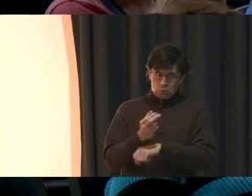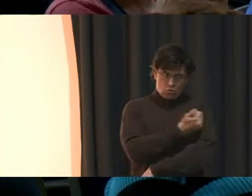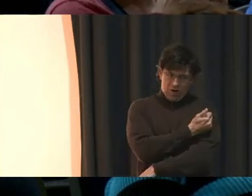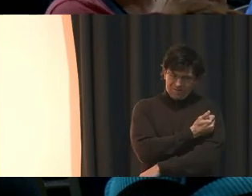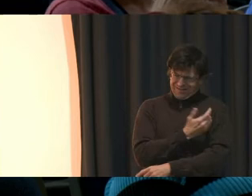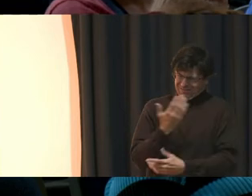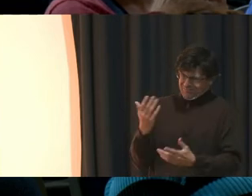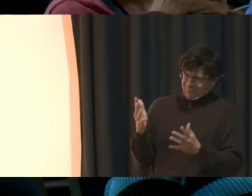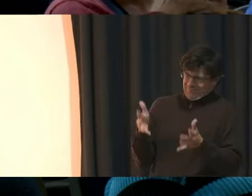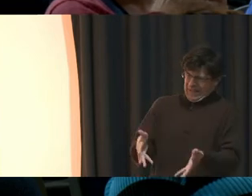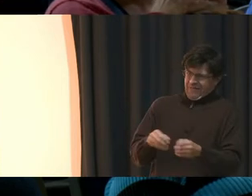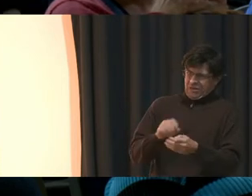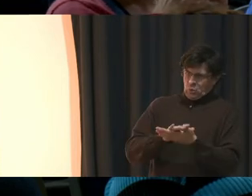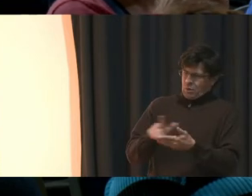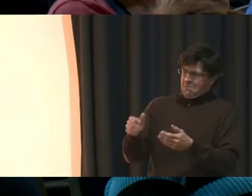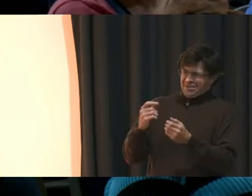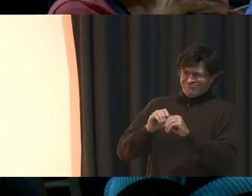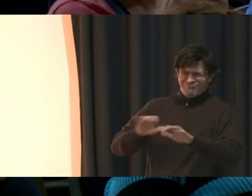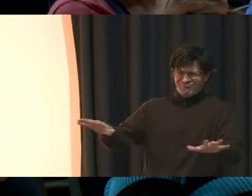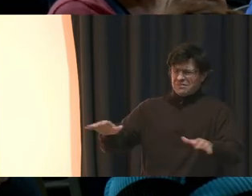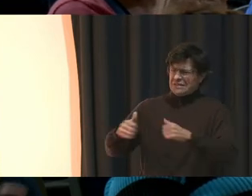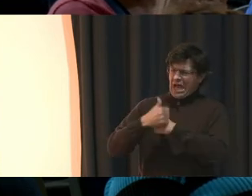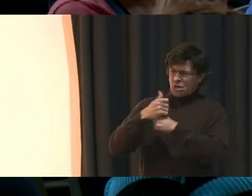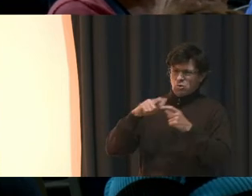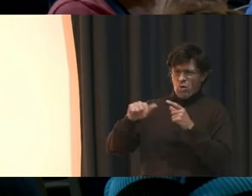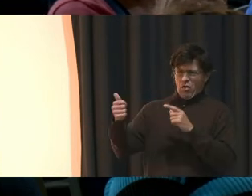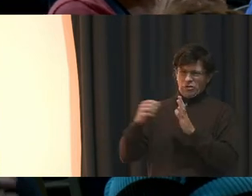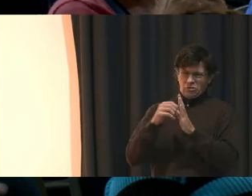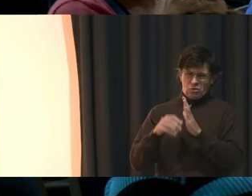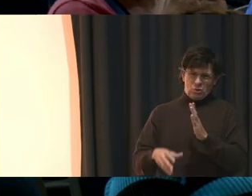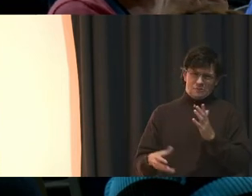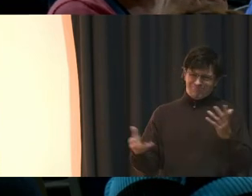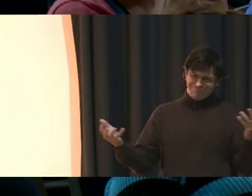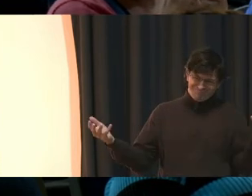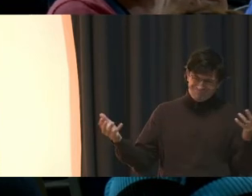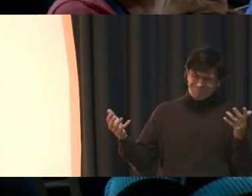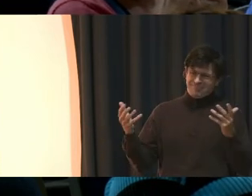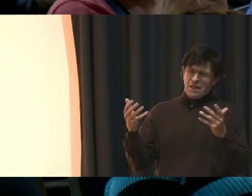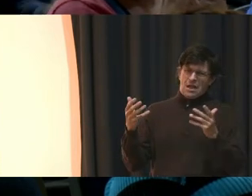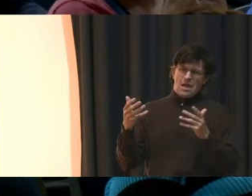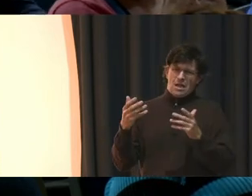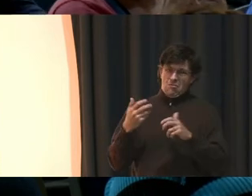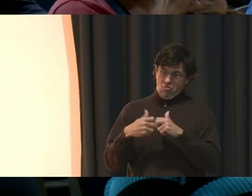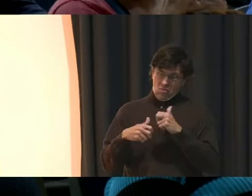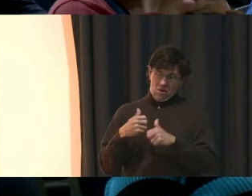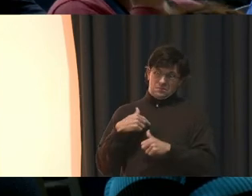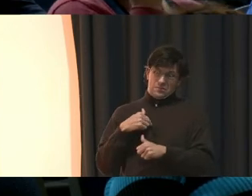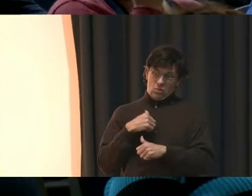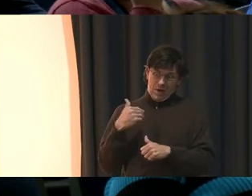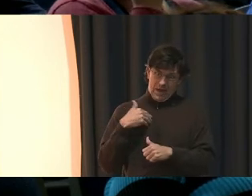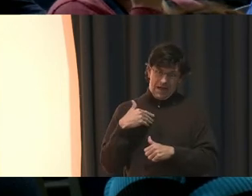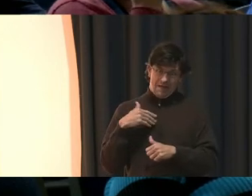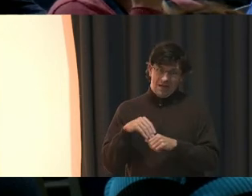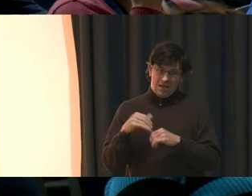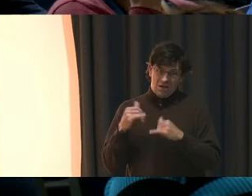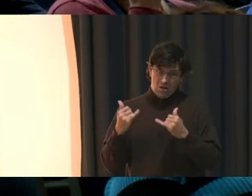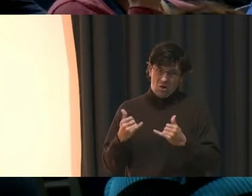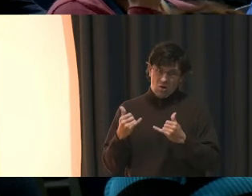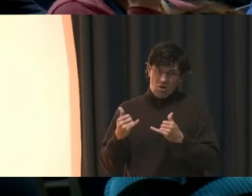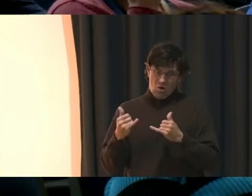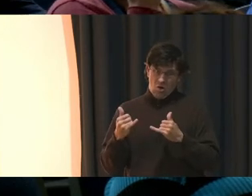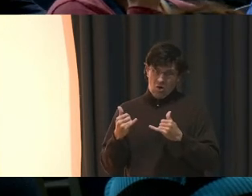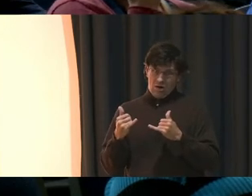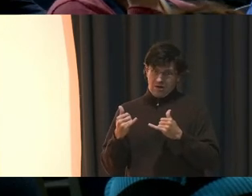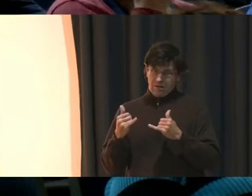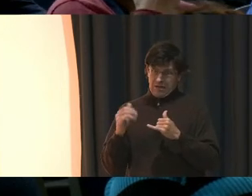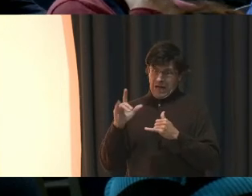Because they are endangering everybody else around them. So, the policies that we have in the code of conduct have become